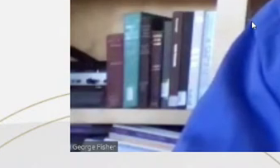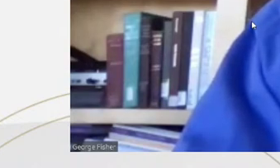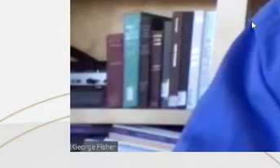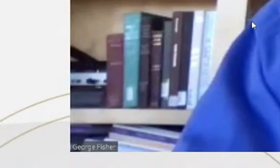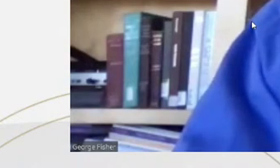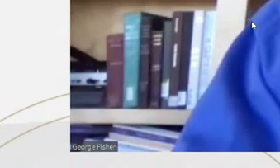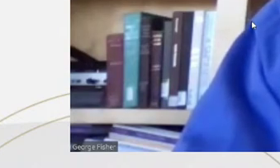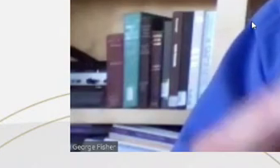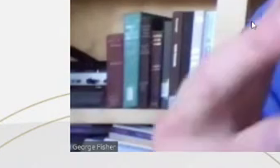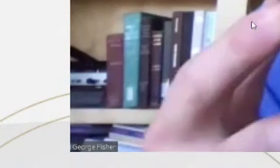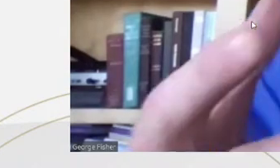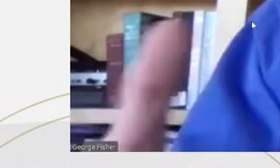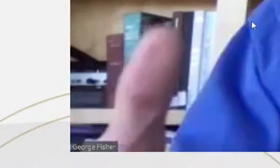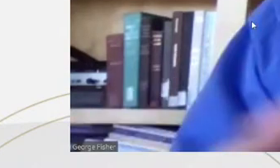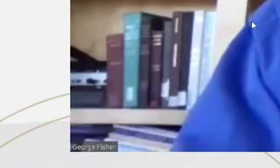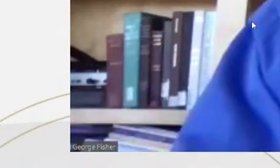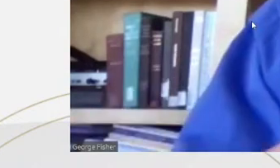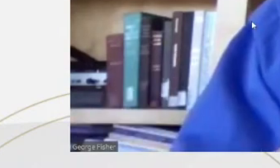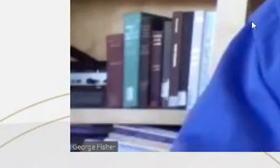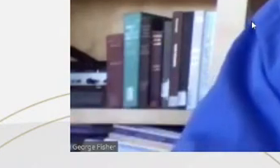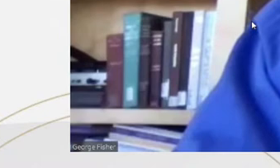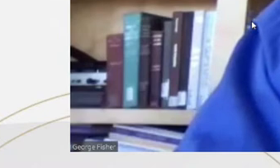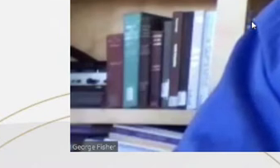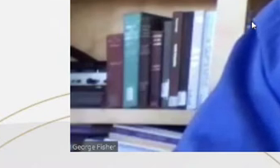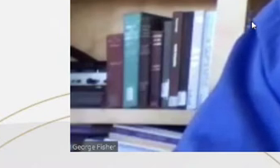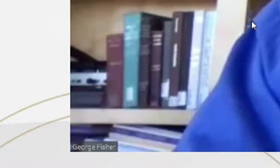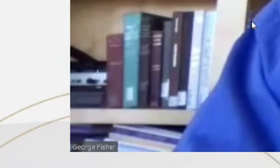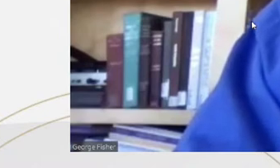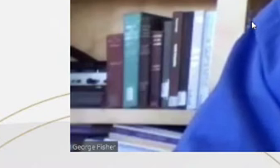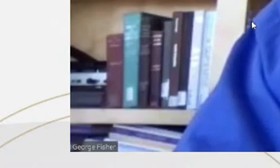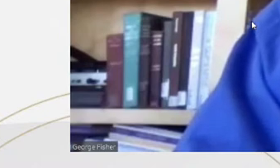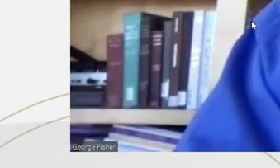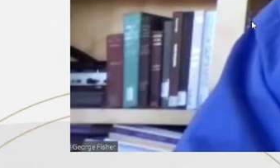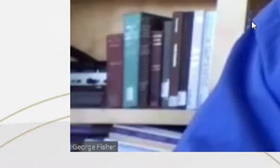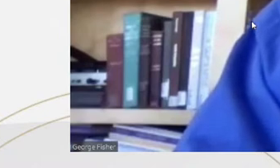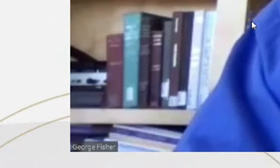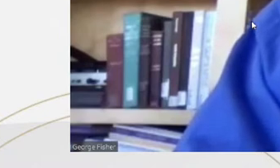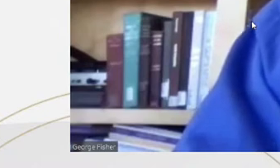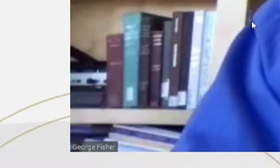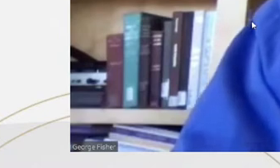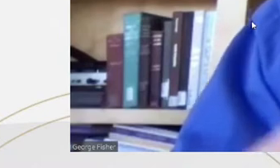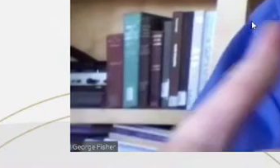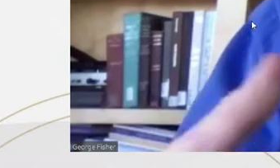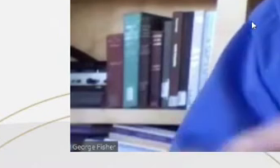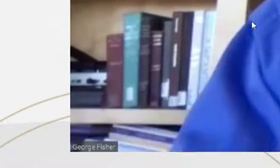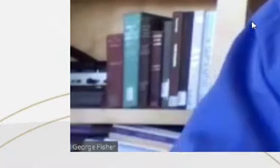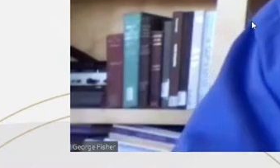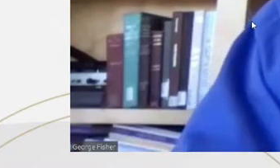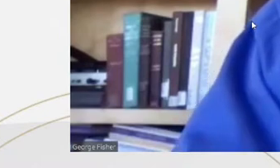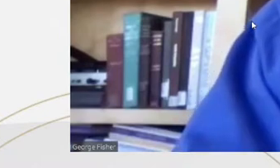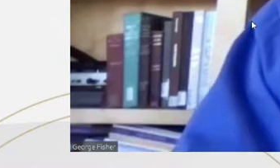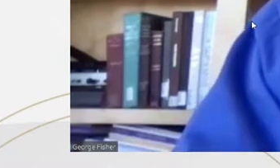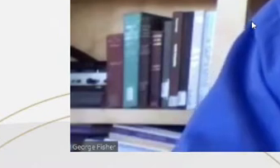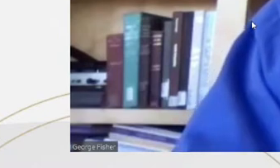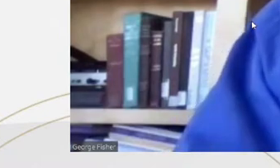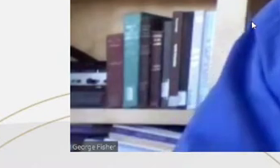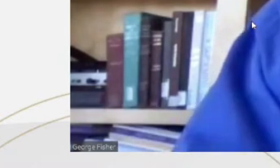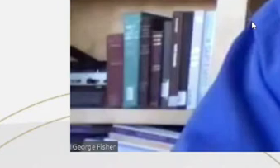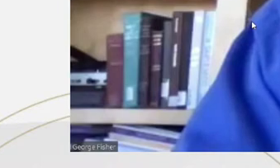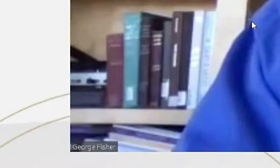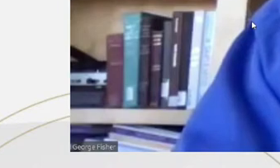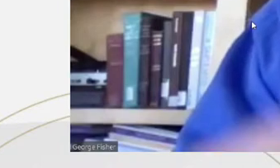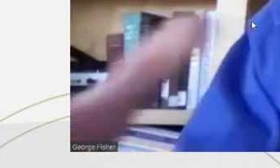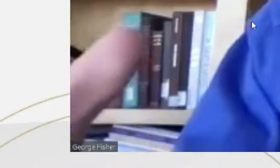bargains, they make more money per hour than they could possibly make if they had engaged in a long, drawn-out trial.